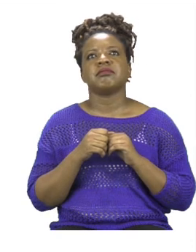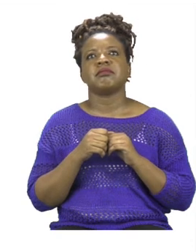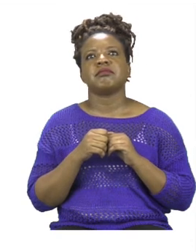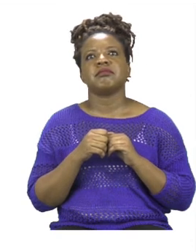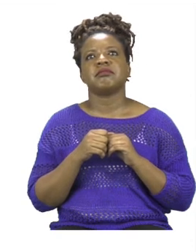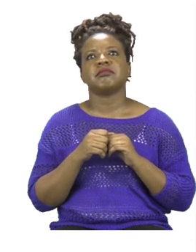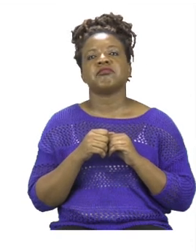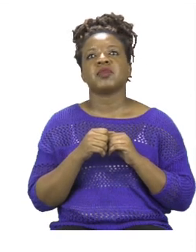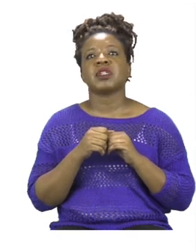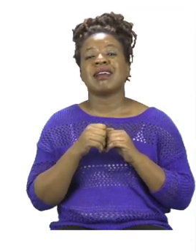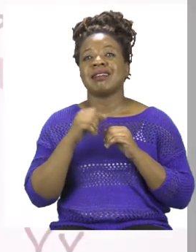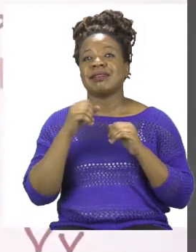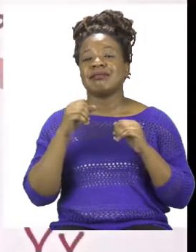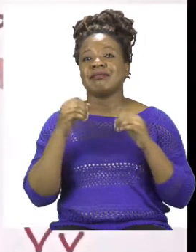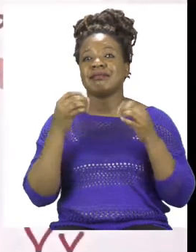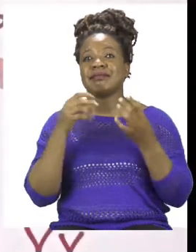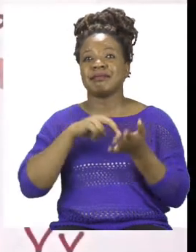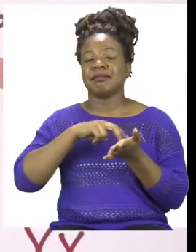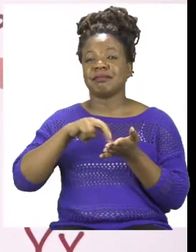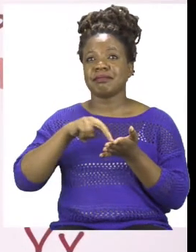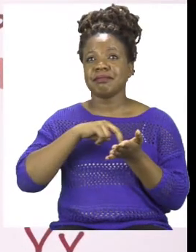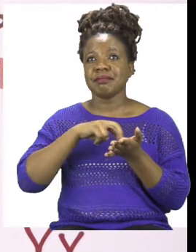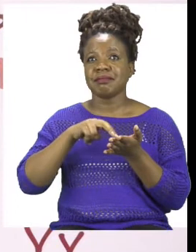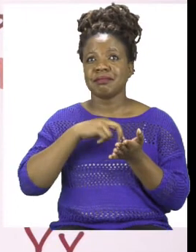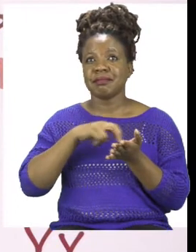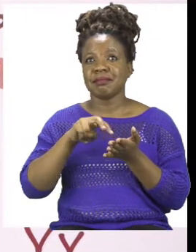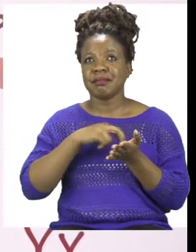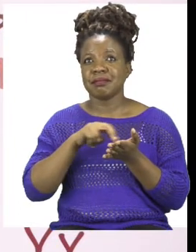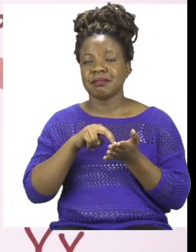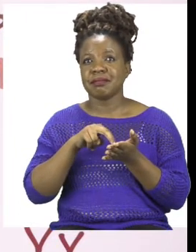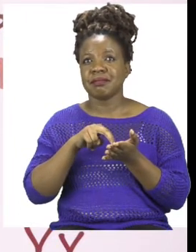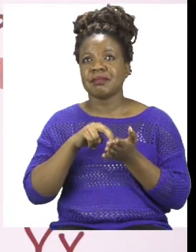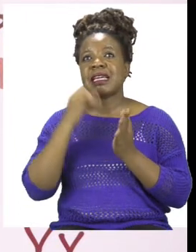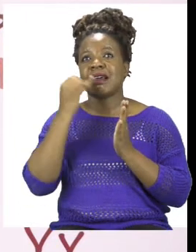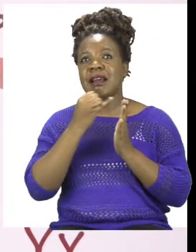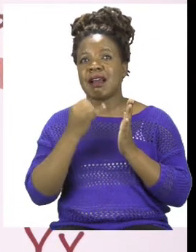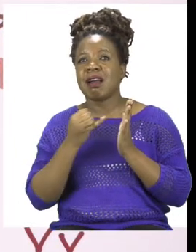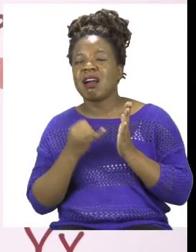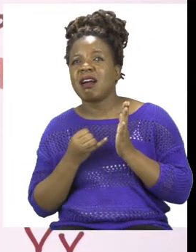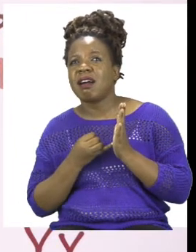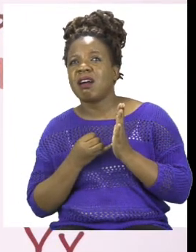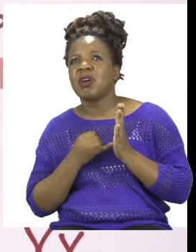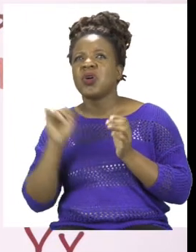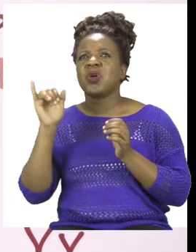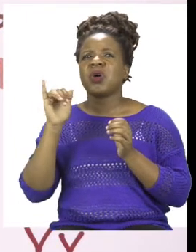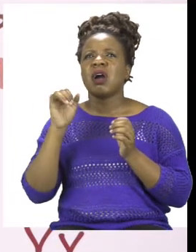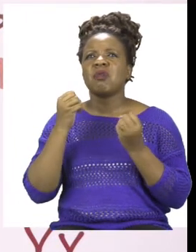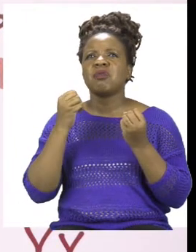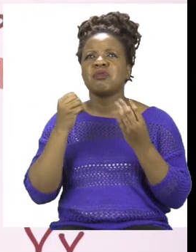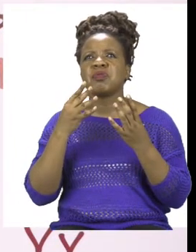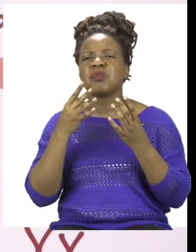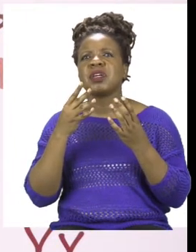art? Now this one requires you to think back to a question. We already know that art